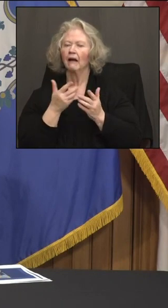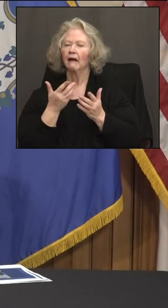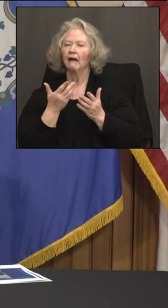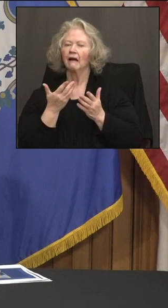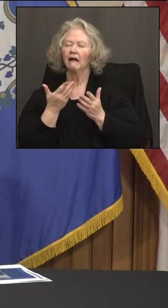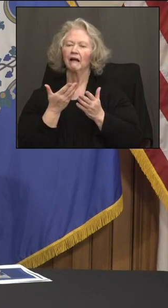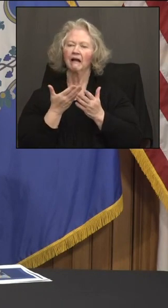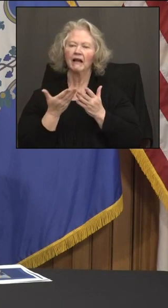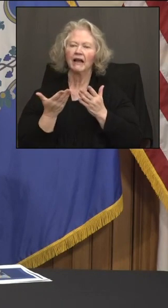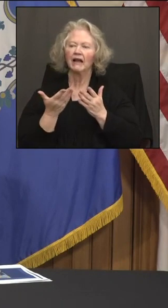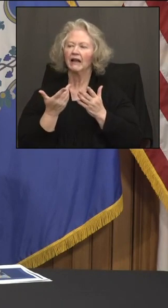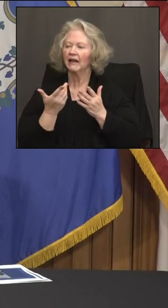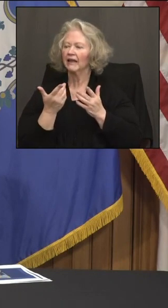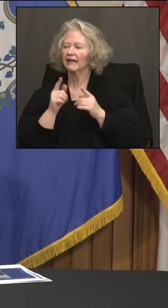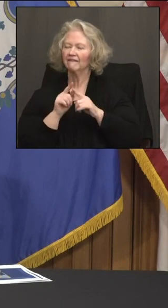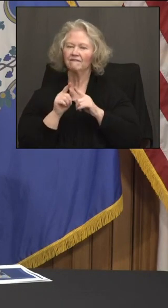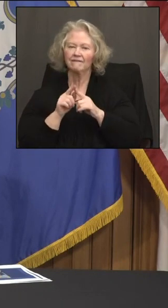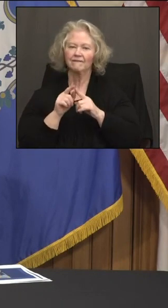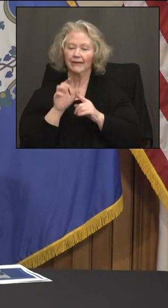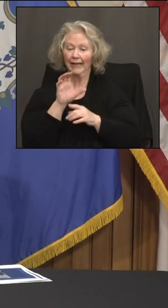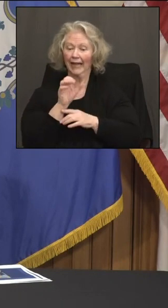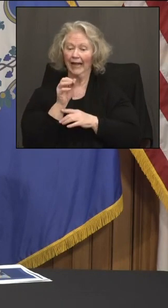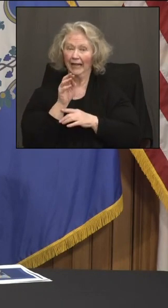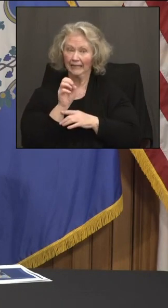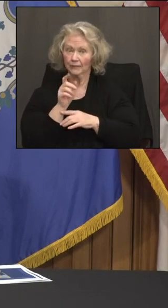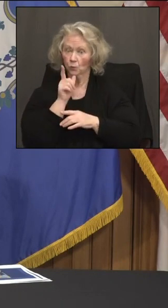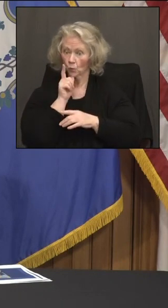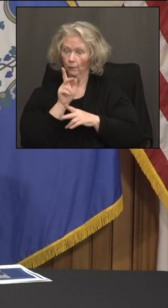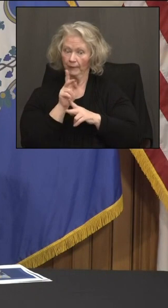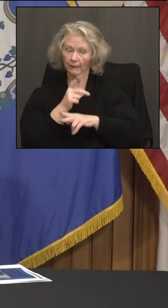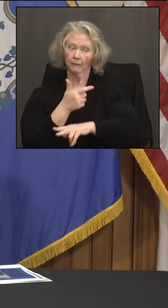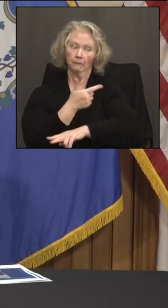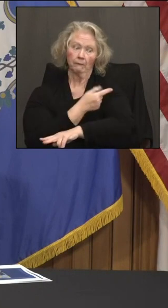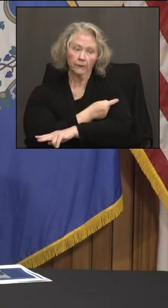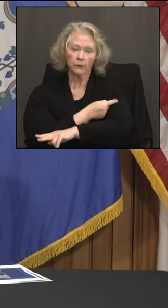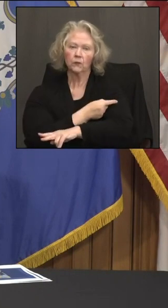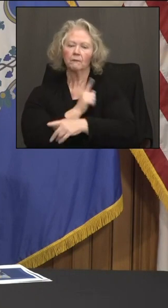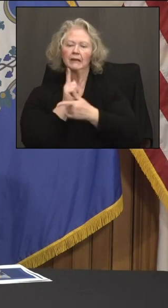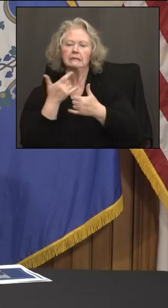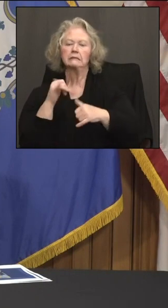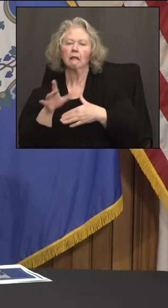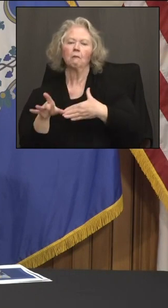Connecticut involving people who have been vaccinated coming down with COVID?